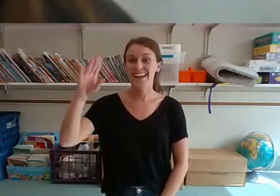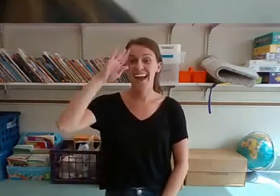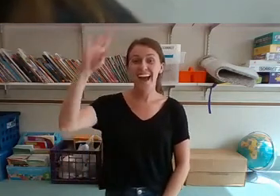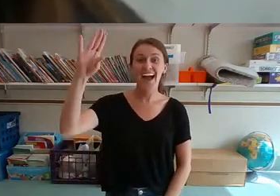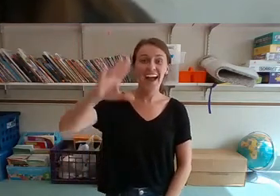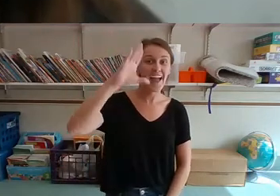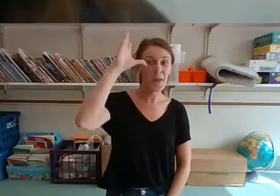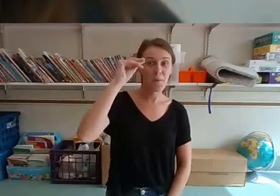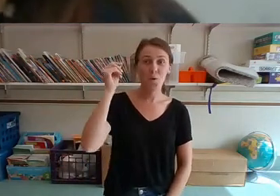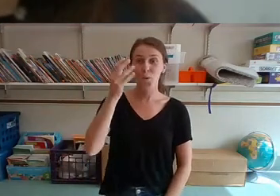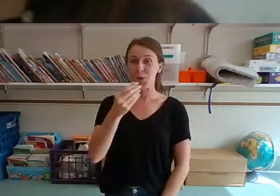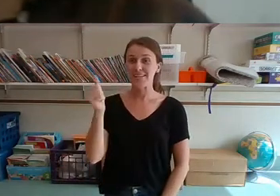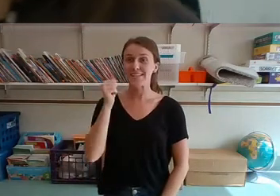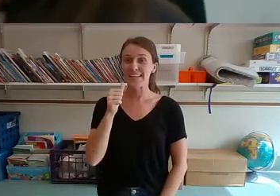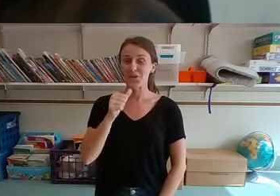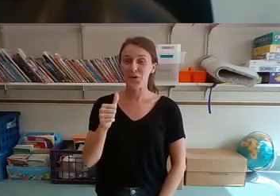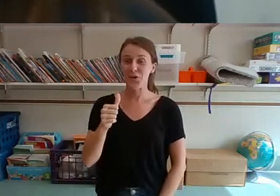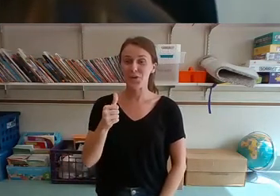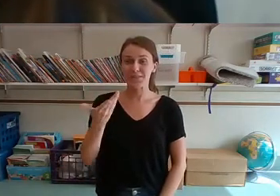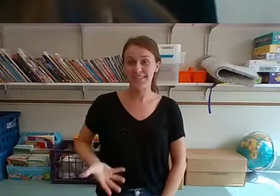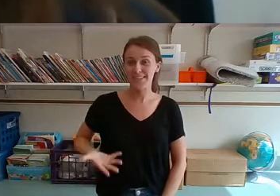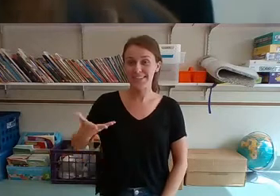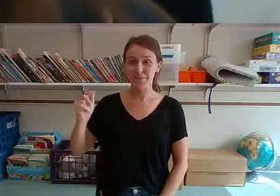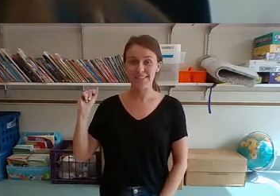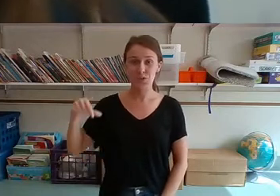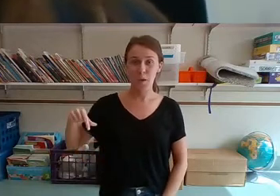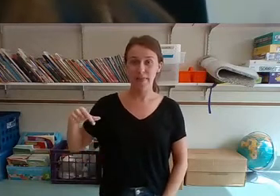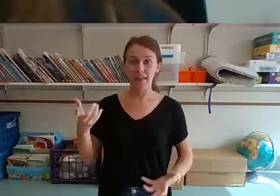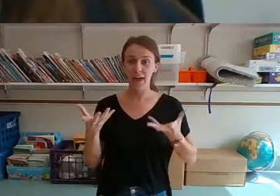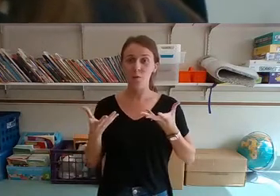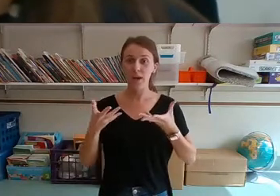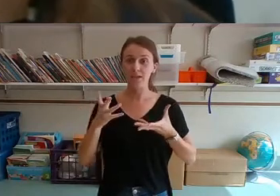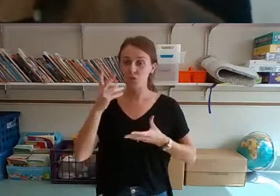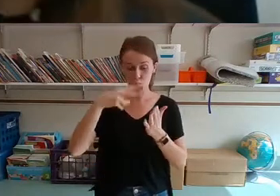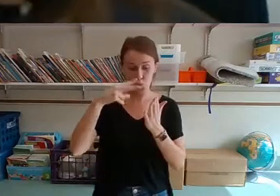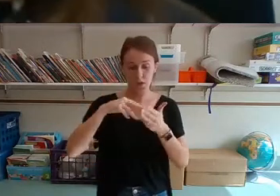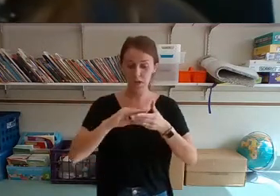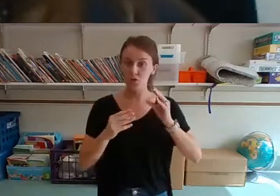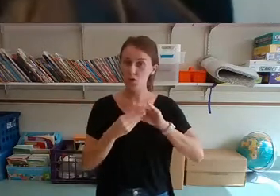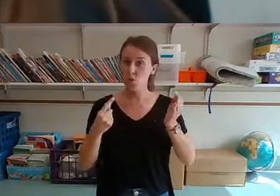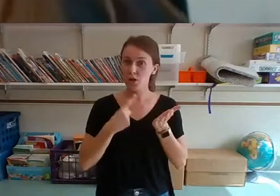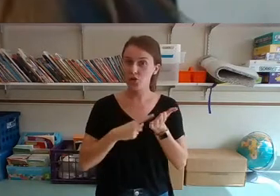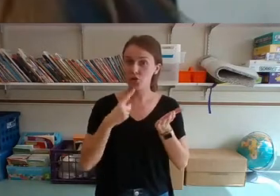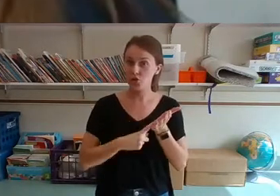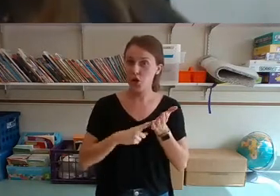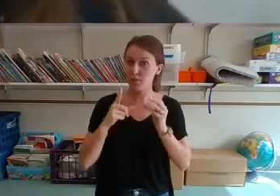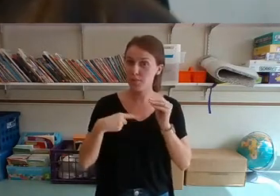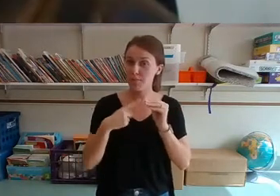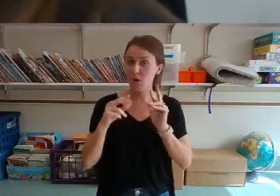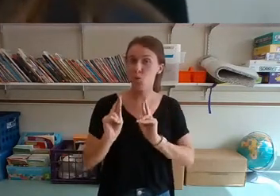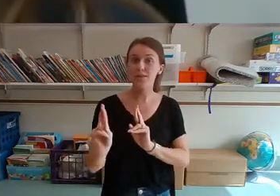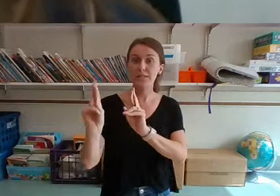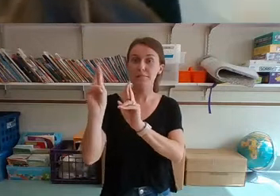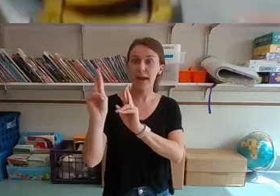Hi boys and girls, it's Mrs. Quella. I'm here to read a story with you and talk to you about respect.